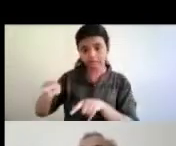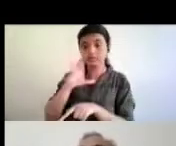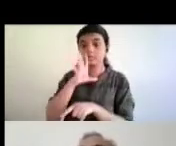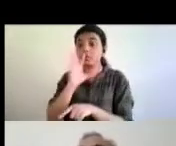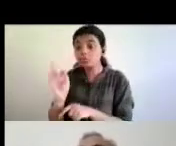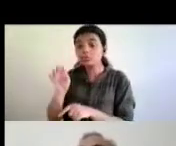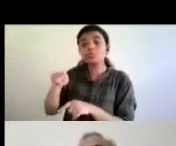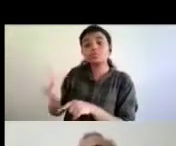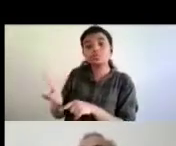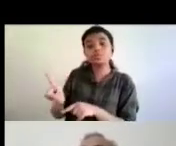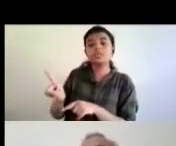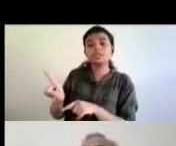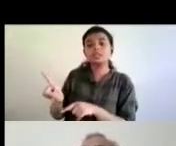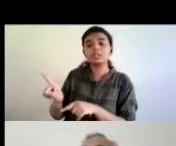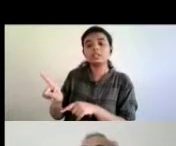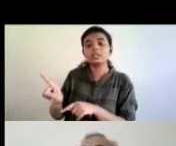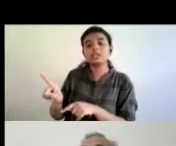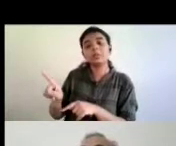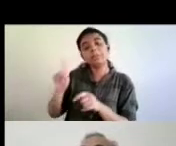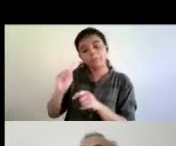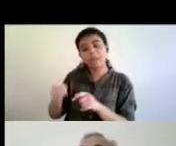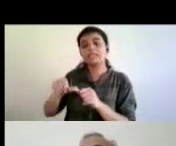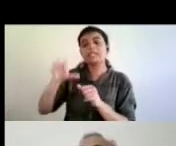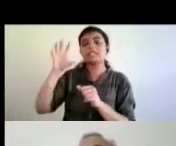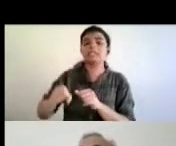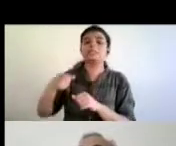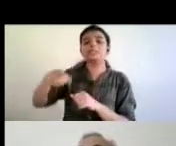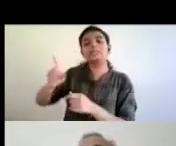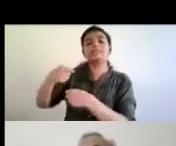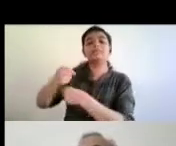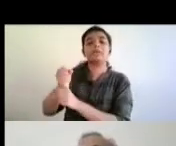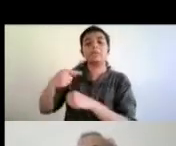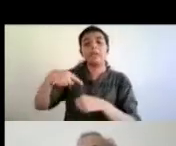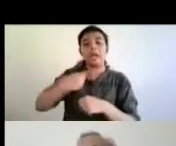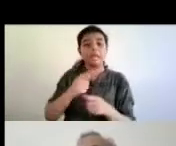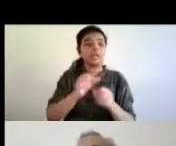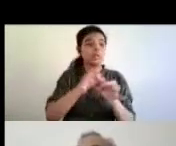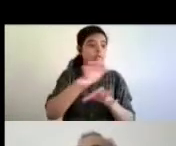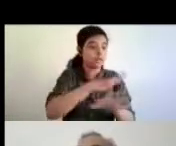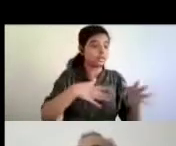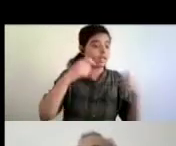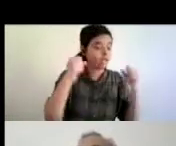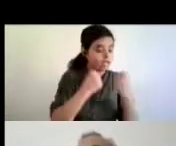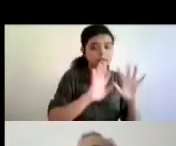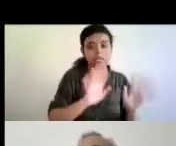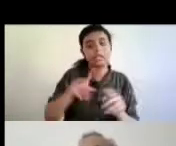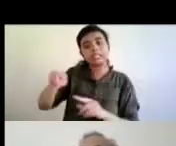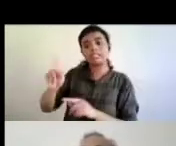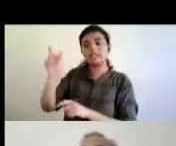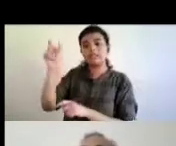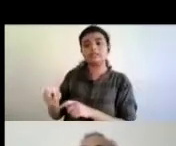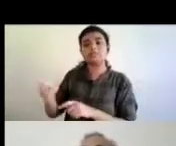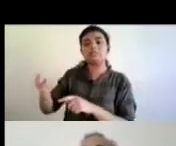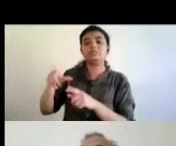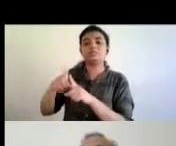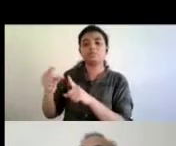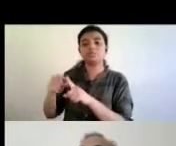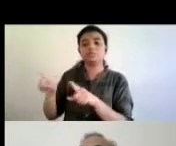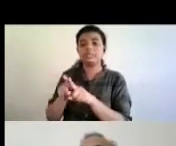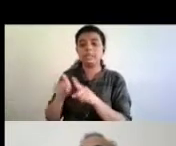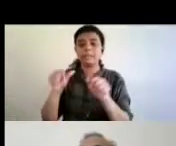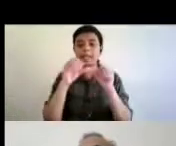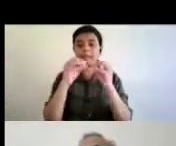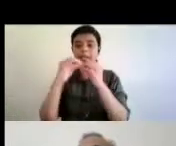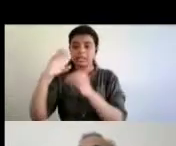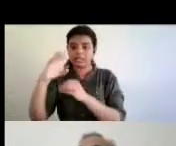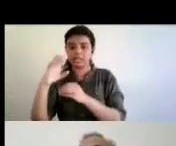itself should be born accessible and that is how the second uh focus area of abc came into